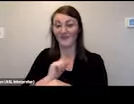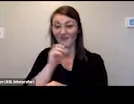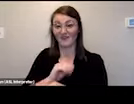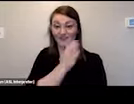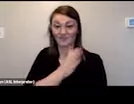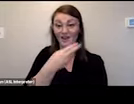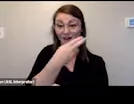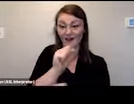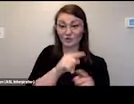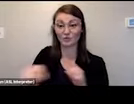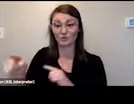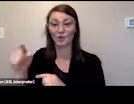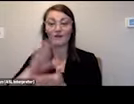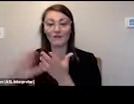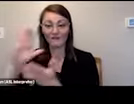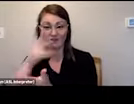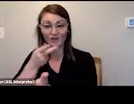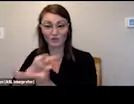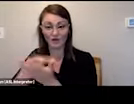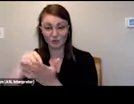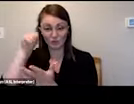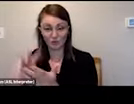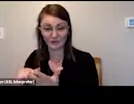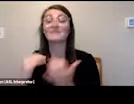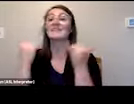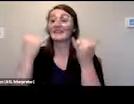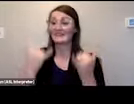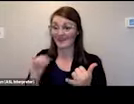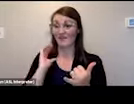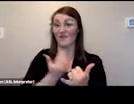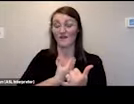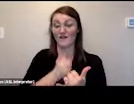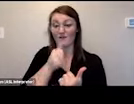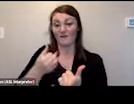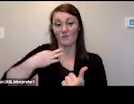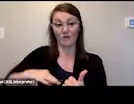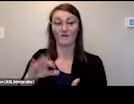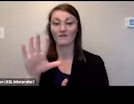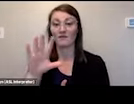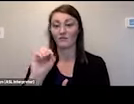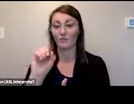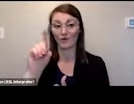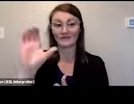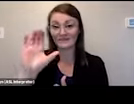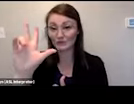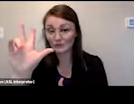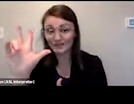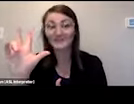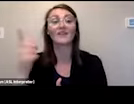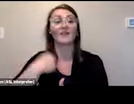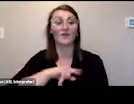we are now a 501c3 nonprofit and have distributed over 900 models since 2017